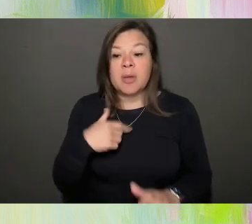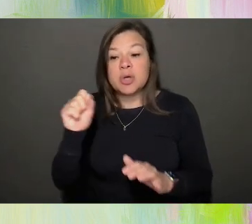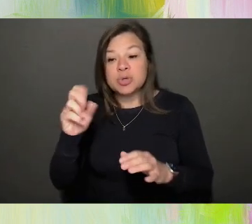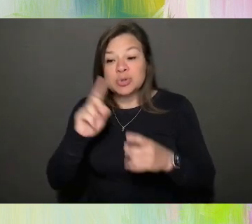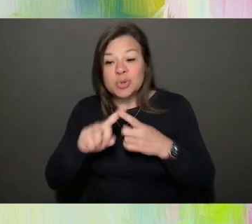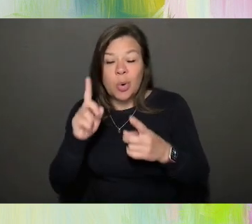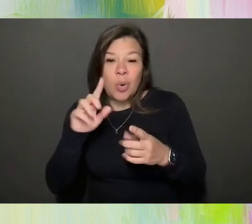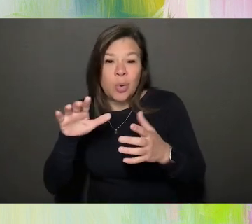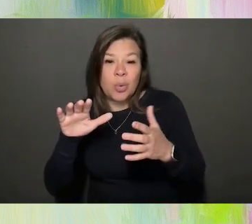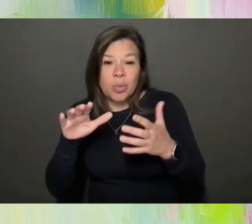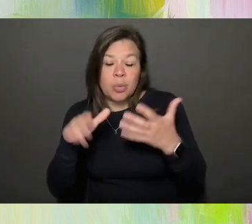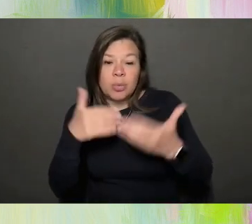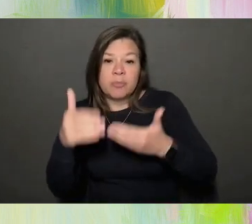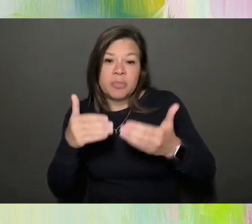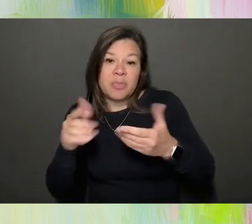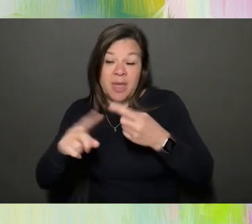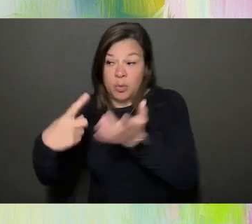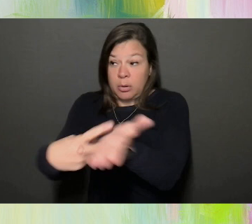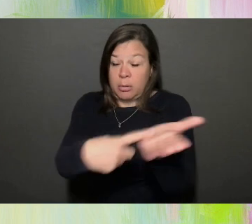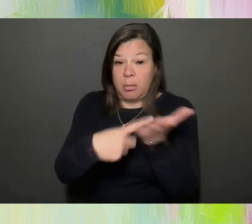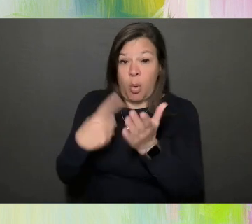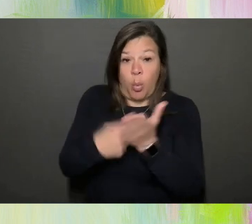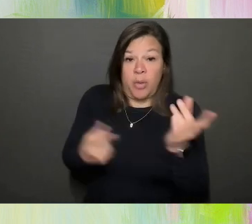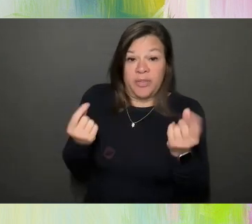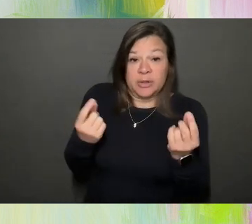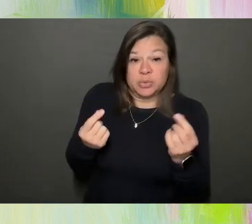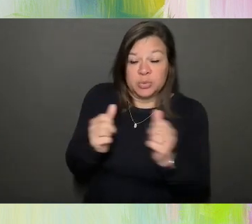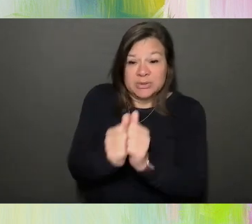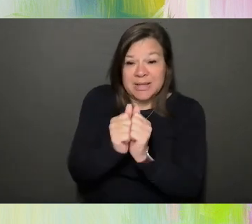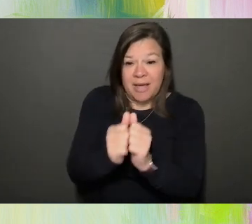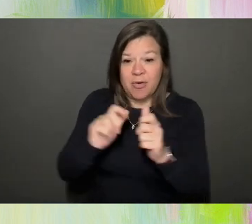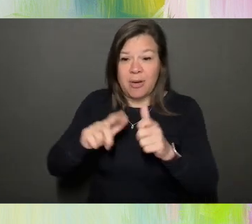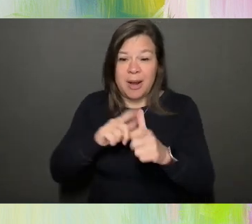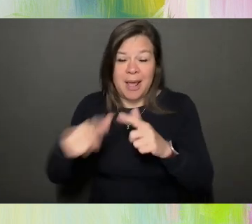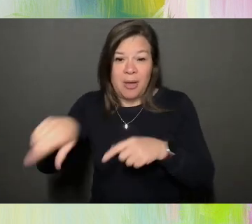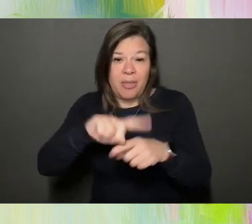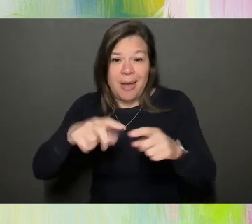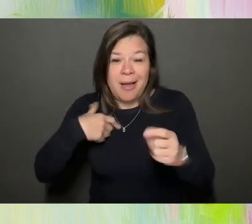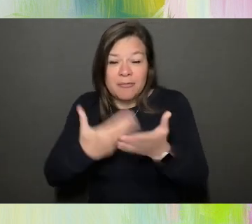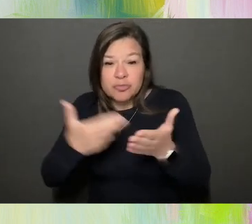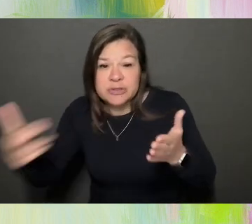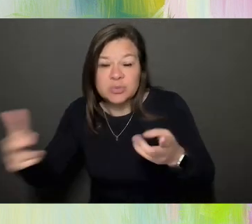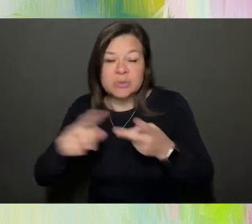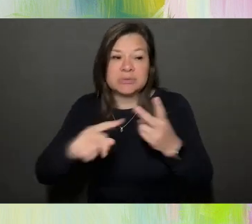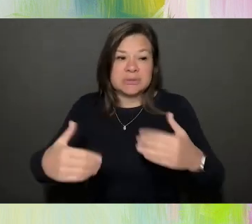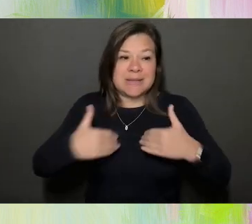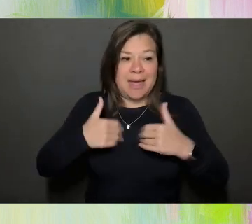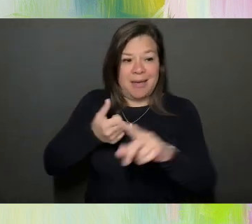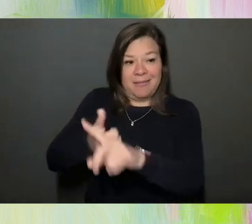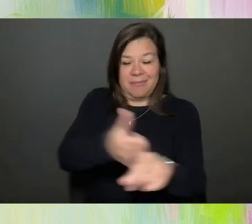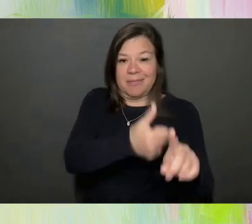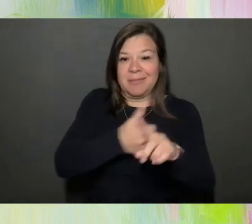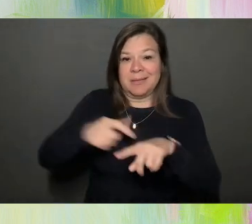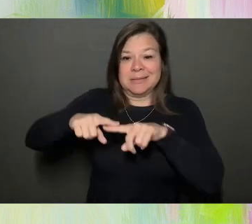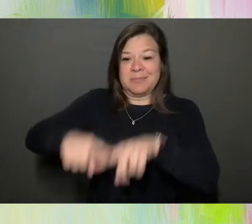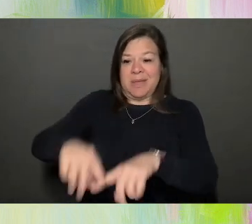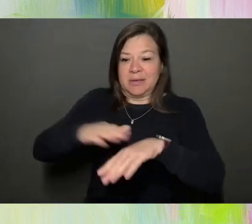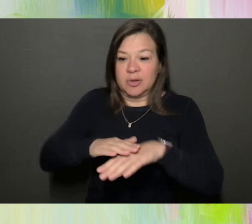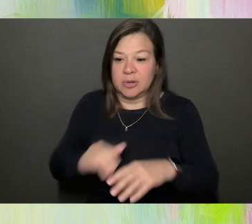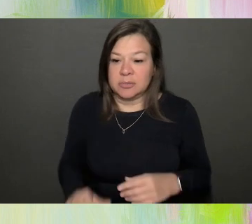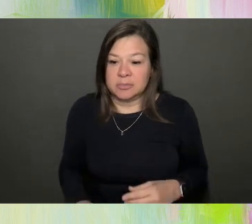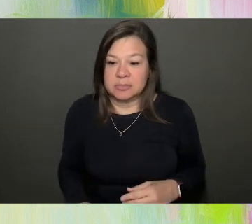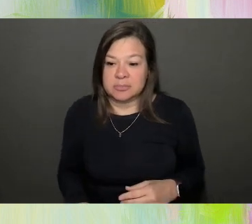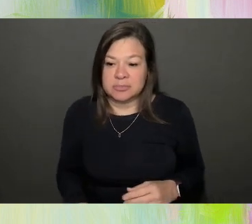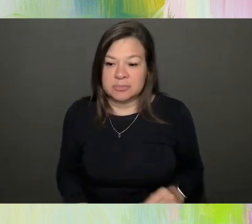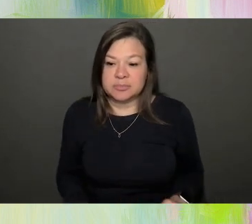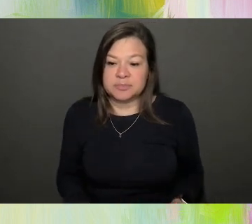what they were doing together and how important it was that they had these resources that they had each other to depend on and that they had this moment of slowness to